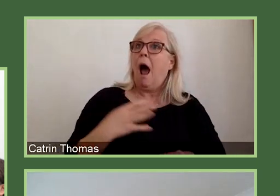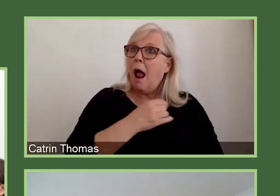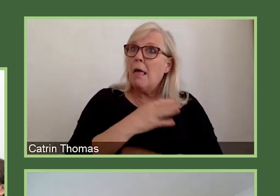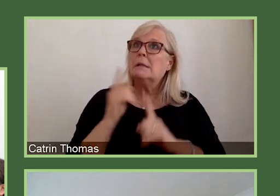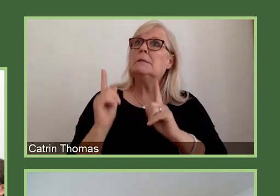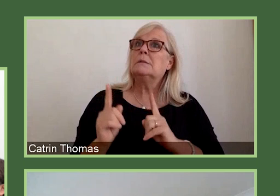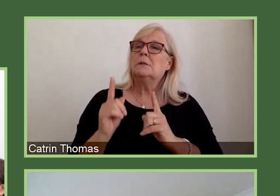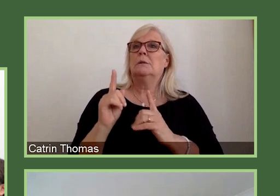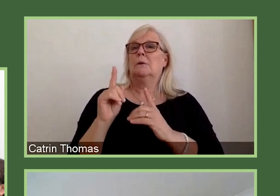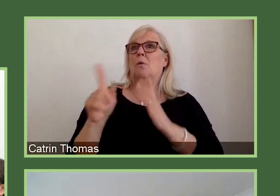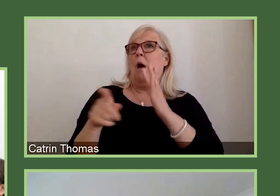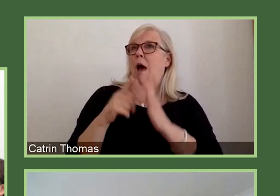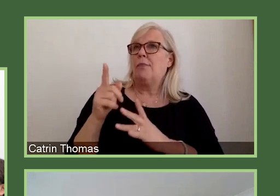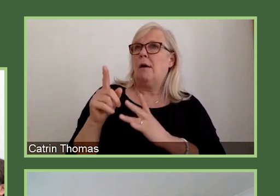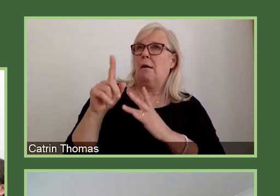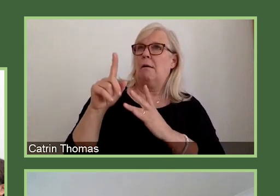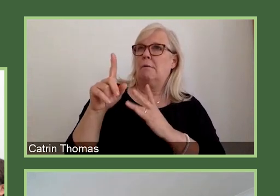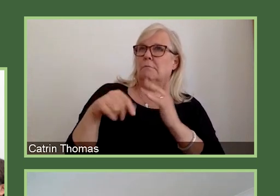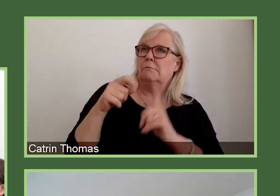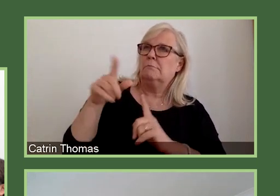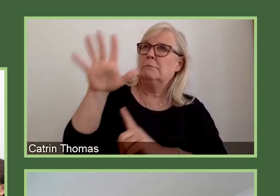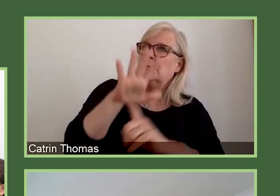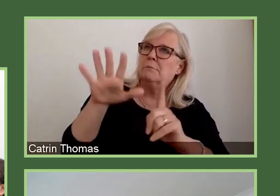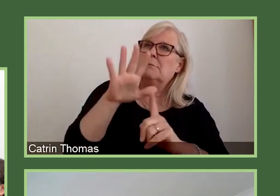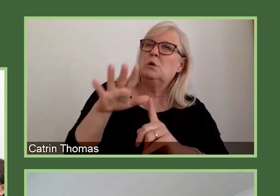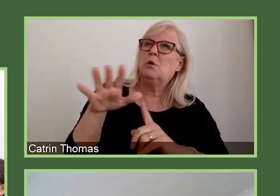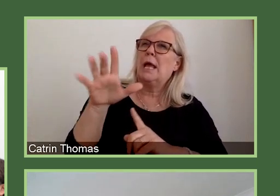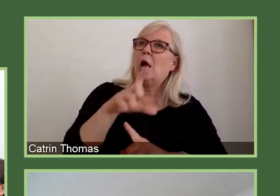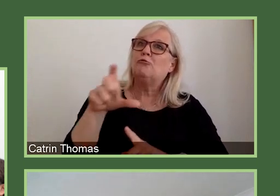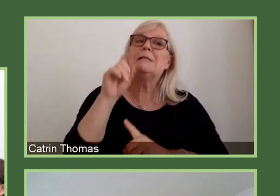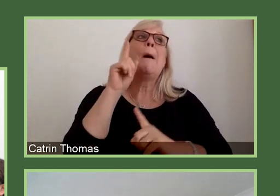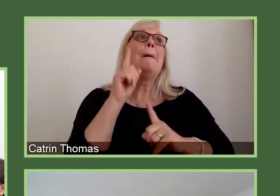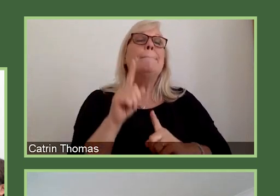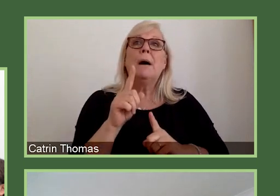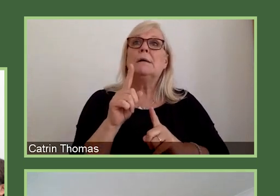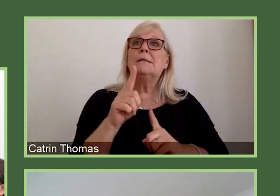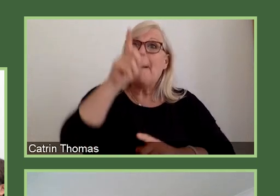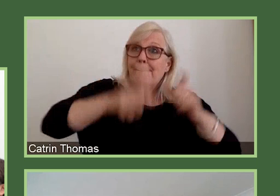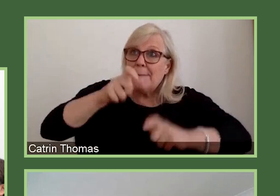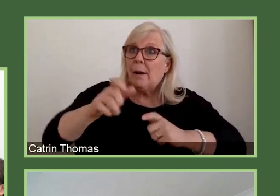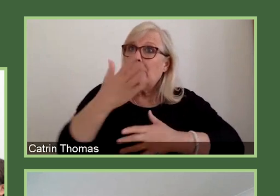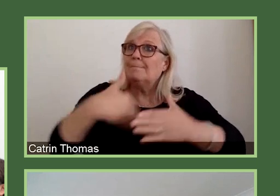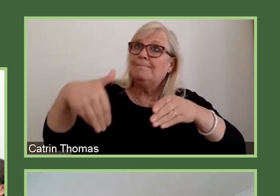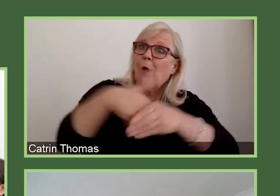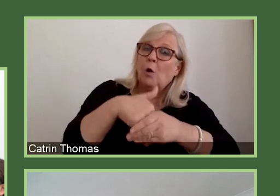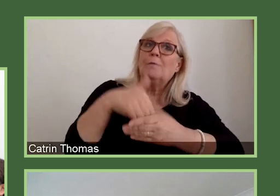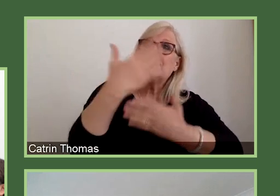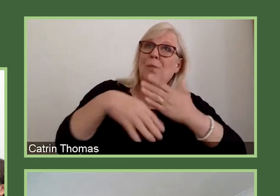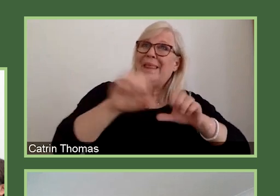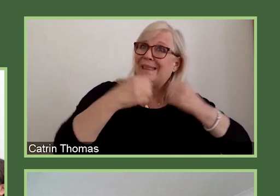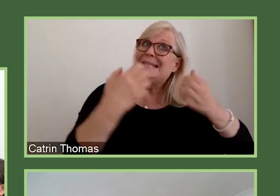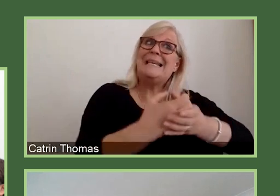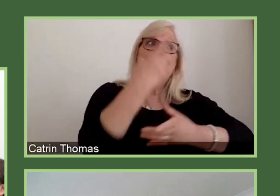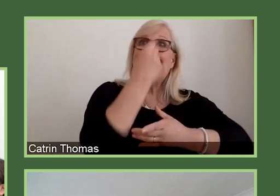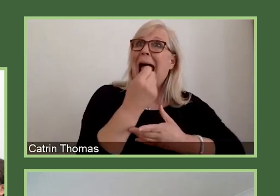important to note that those based in the team can come from anywhere in the world, as is currently the case with our collaborative awards.